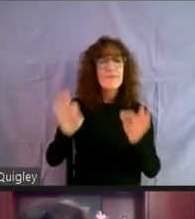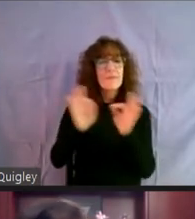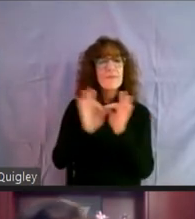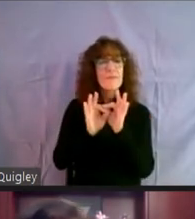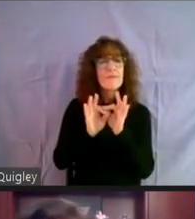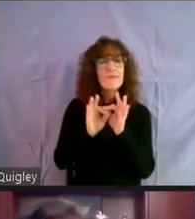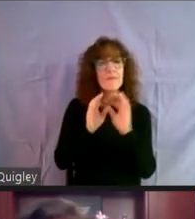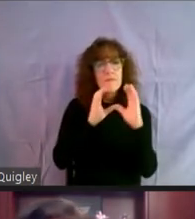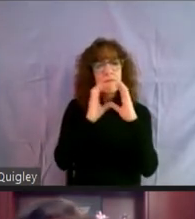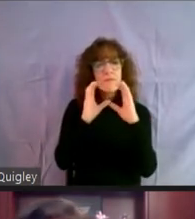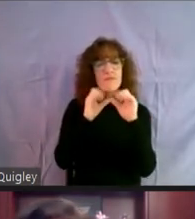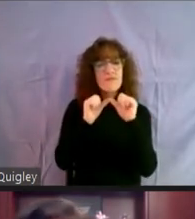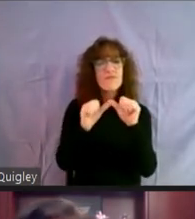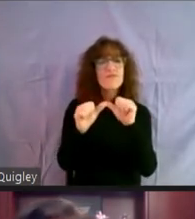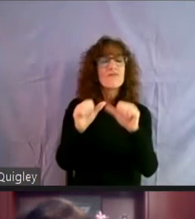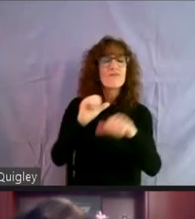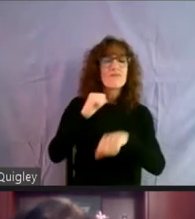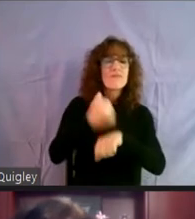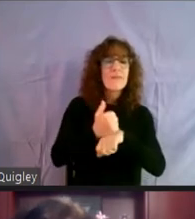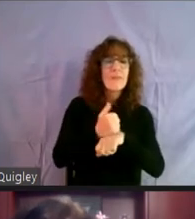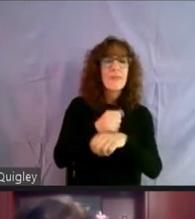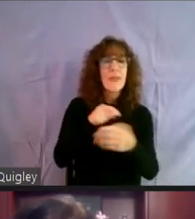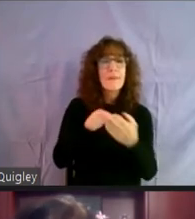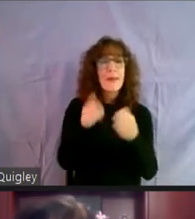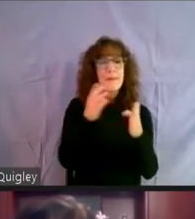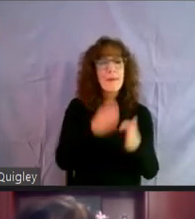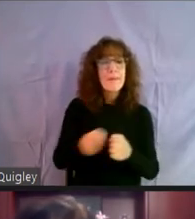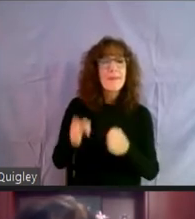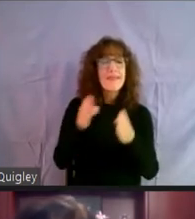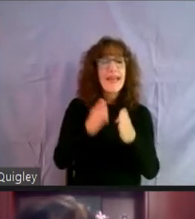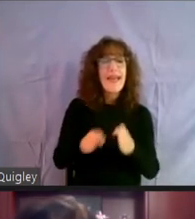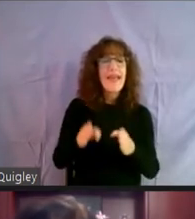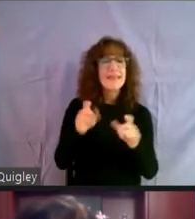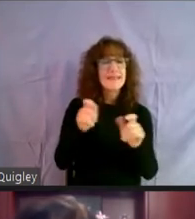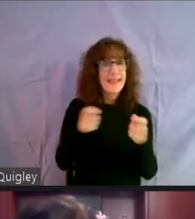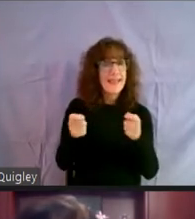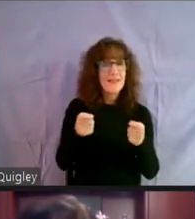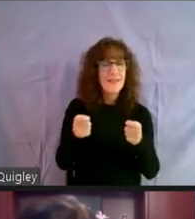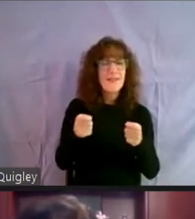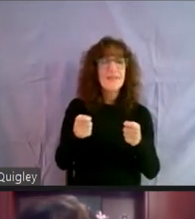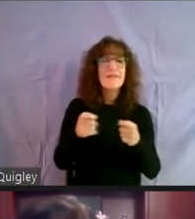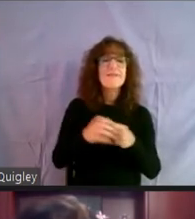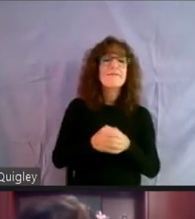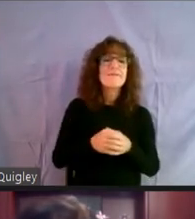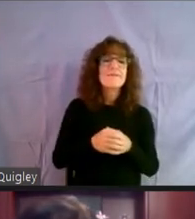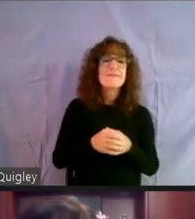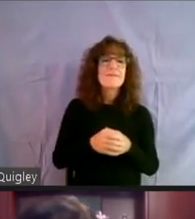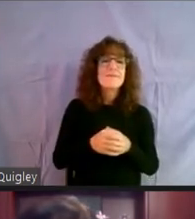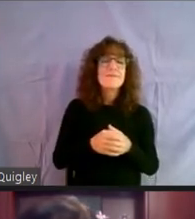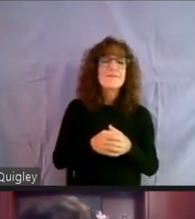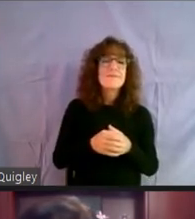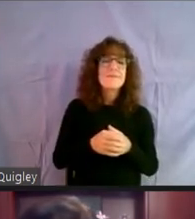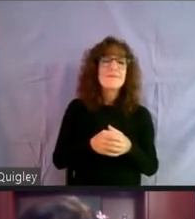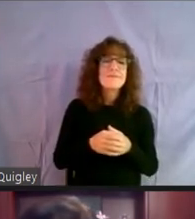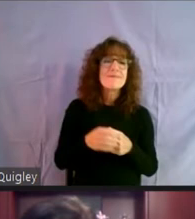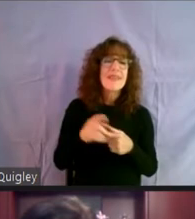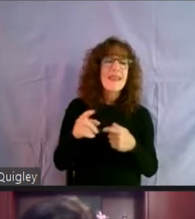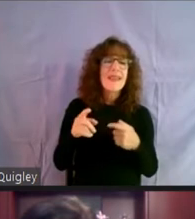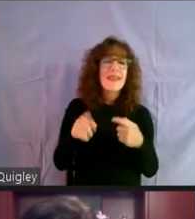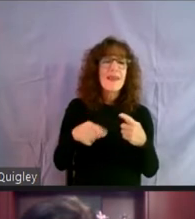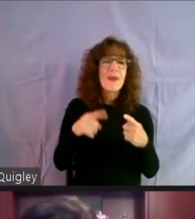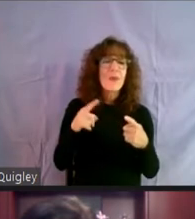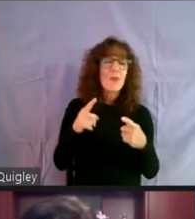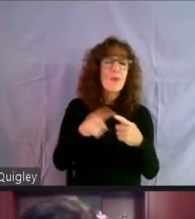communication, establish a payment plan that makes sense. Um, and you know, as we're coming out of this period,